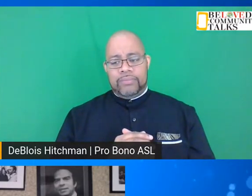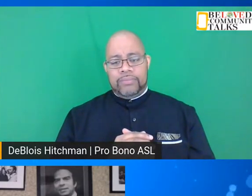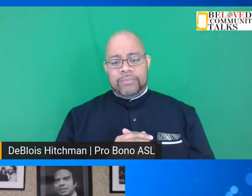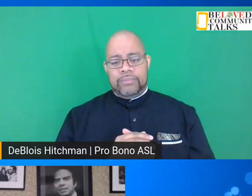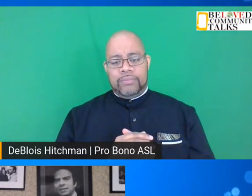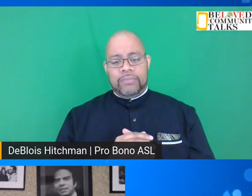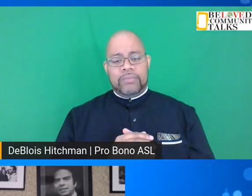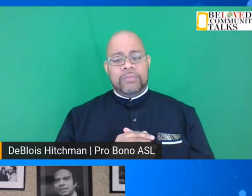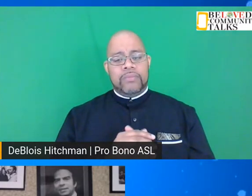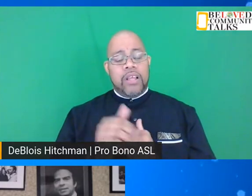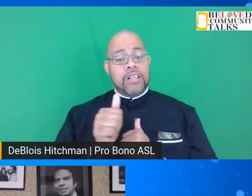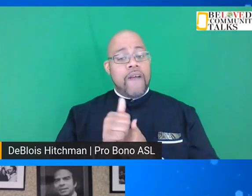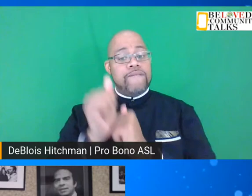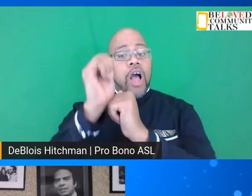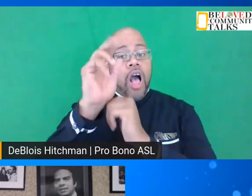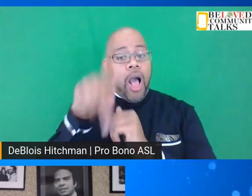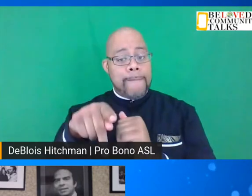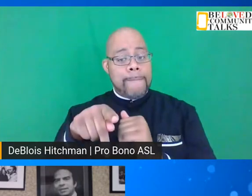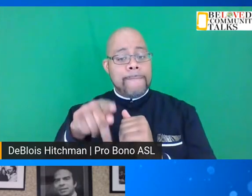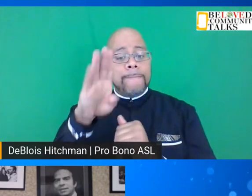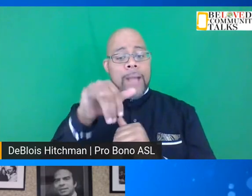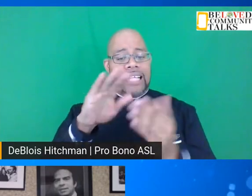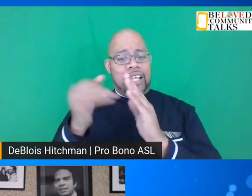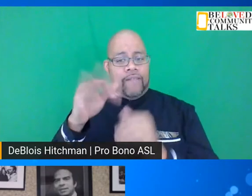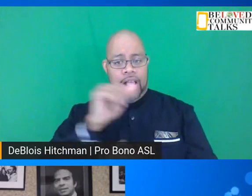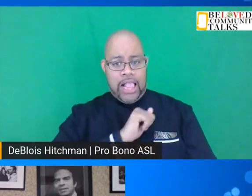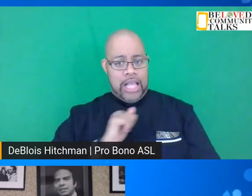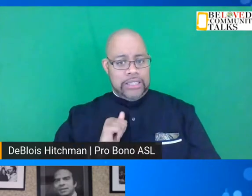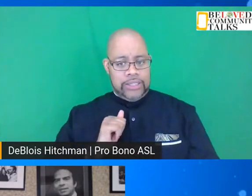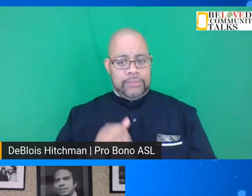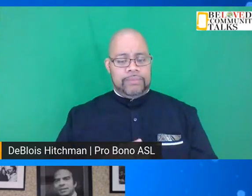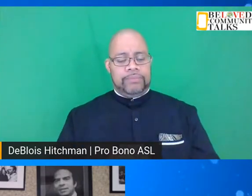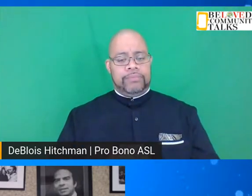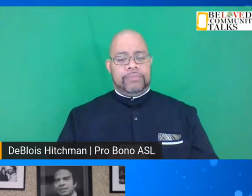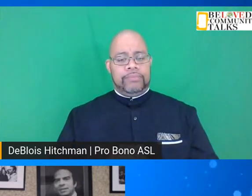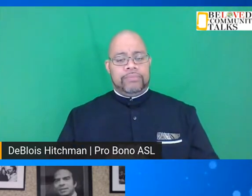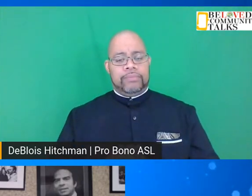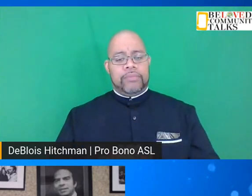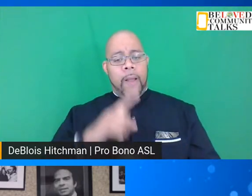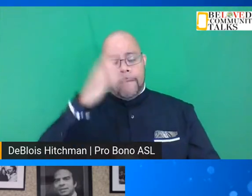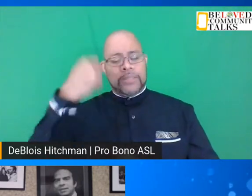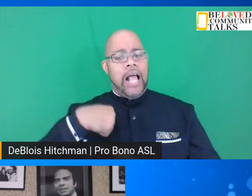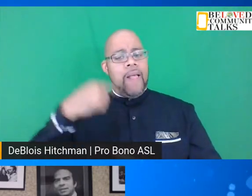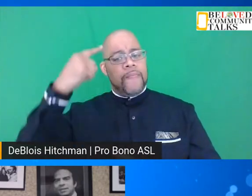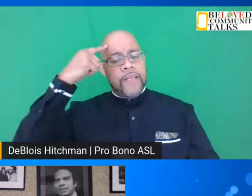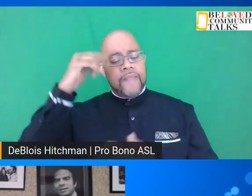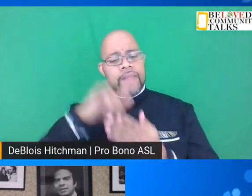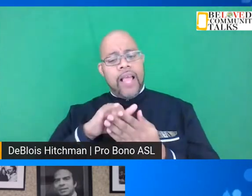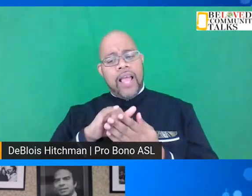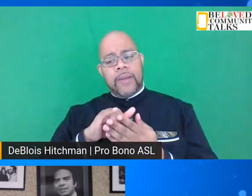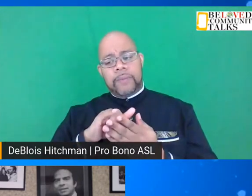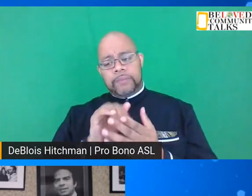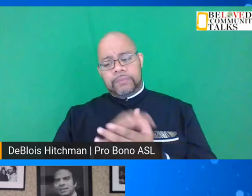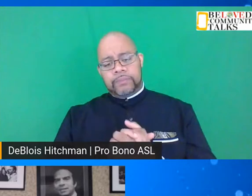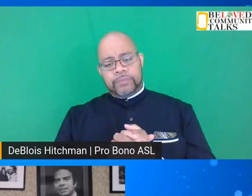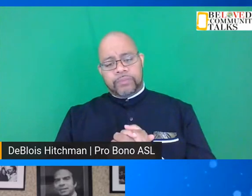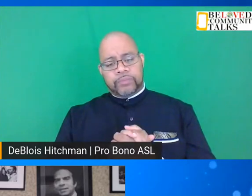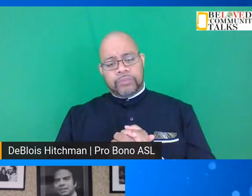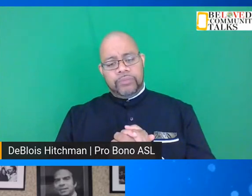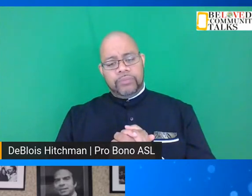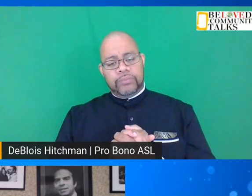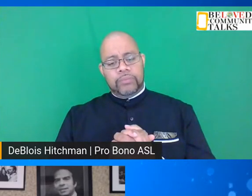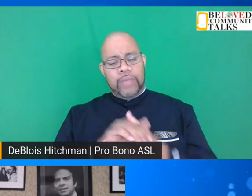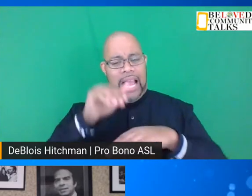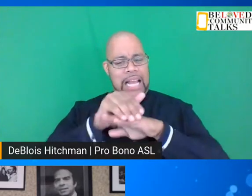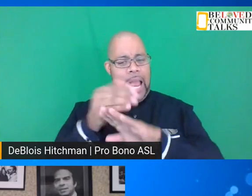is followed up by the city of Atlanta because I think that the night